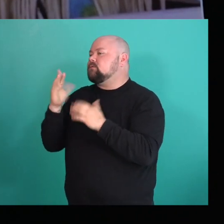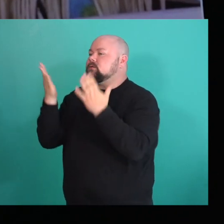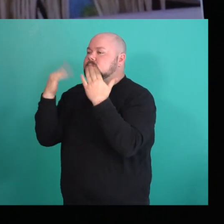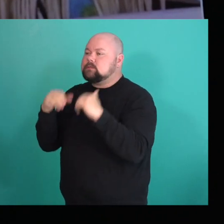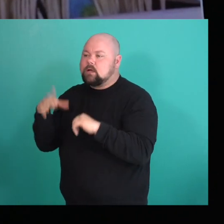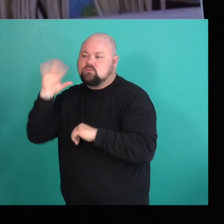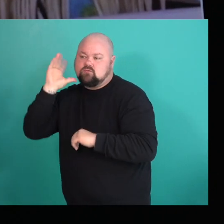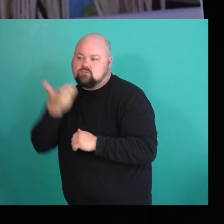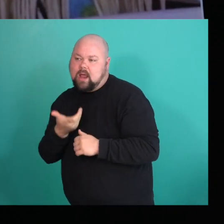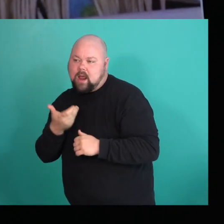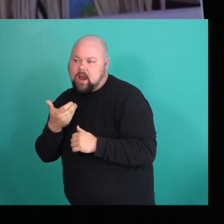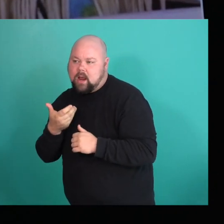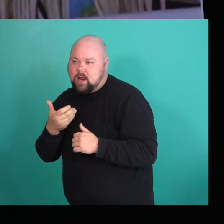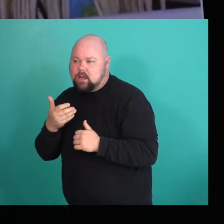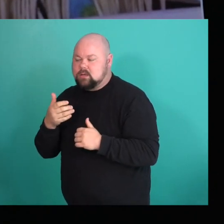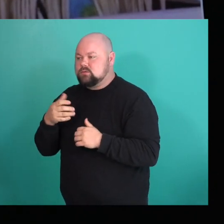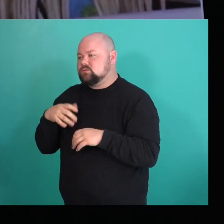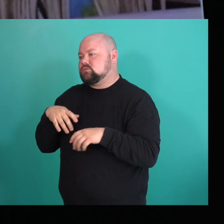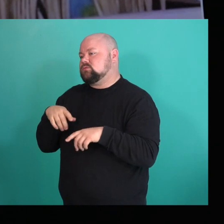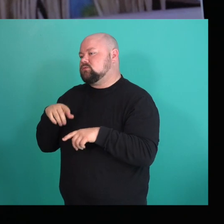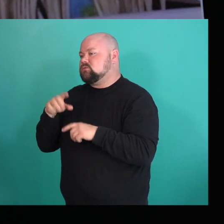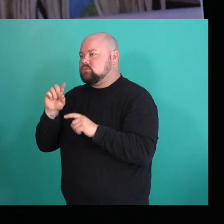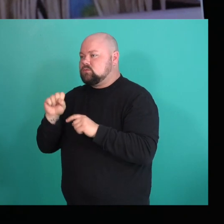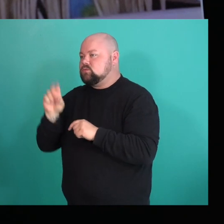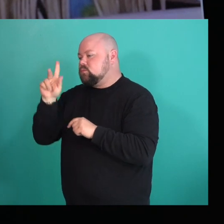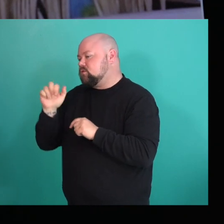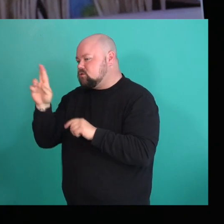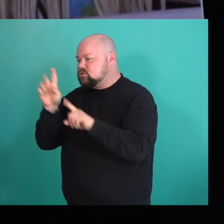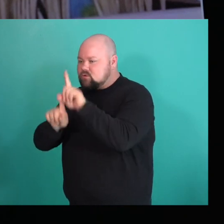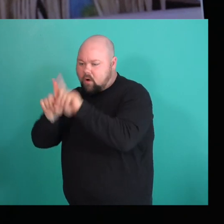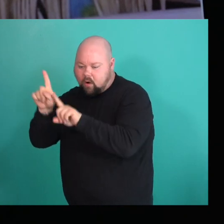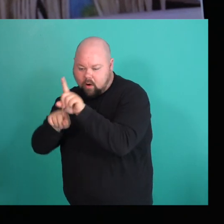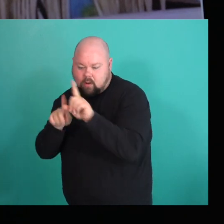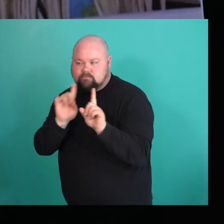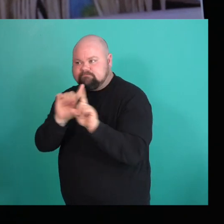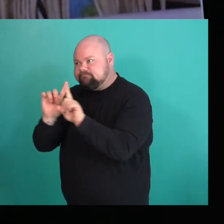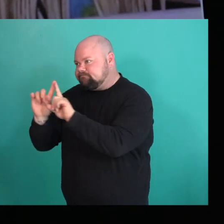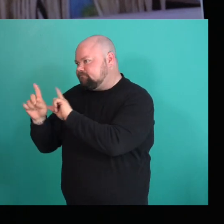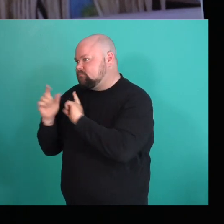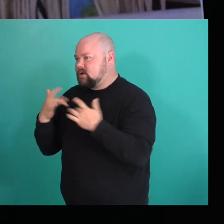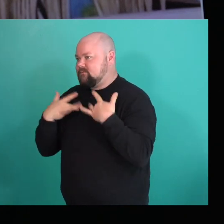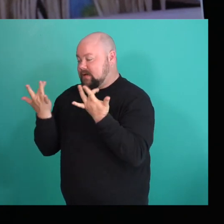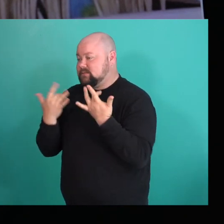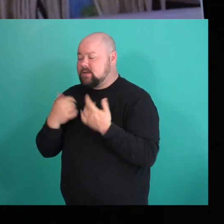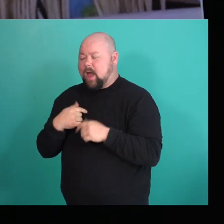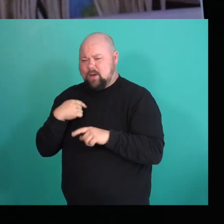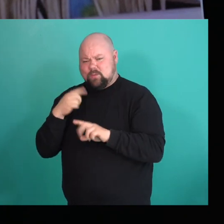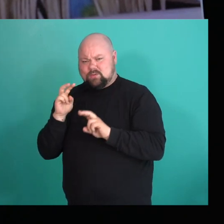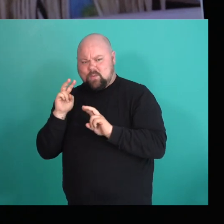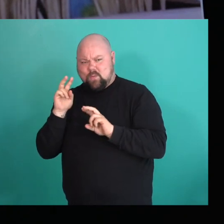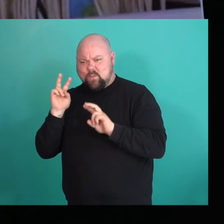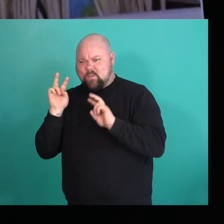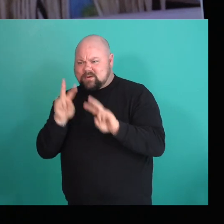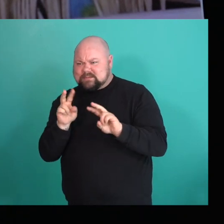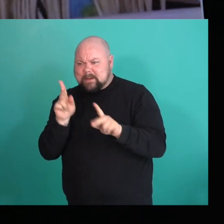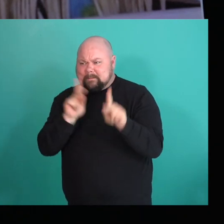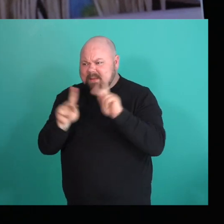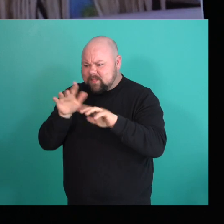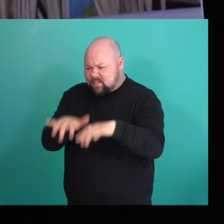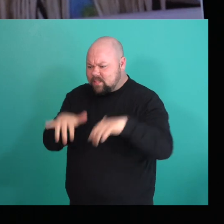at, uh, celebrities. And I have never seen people like cry in a good way at a drag show before.